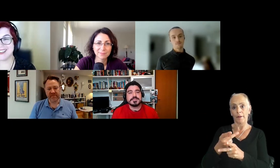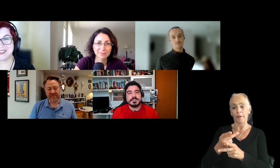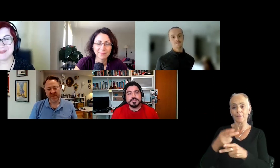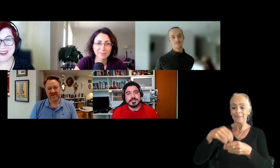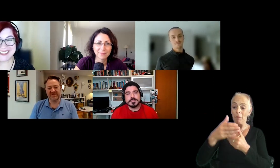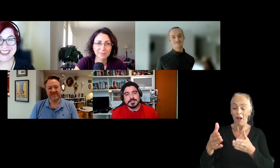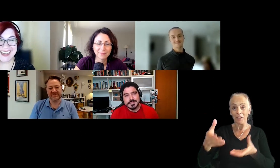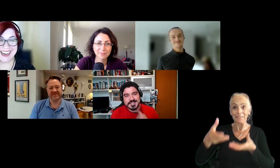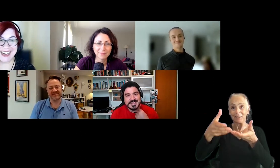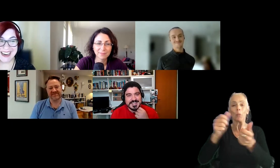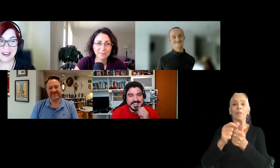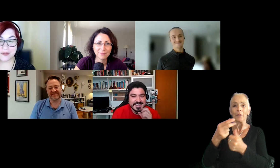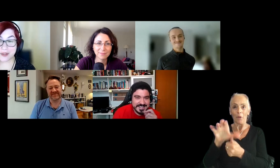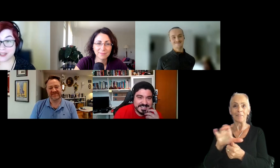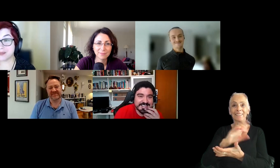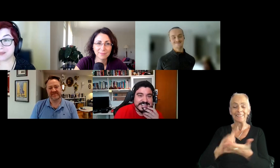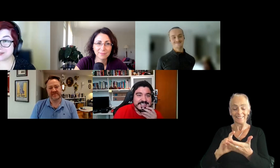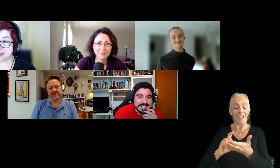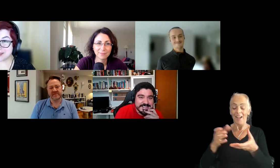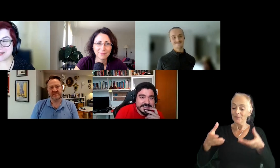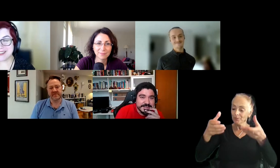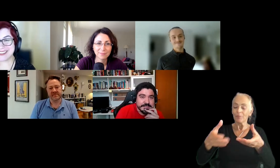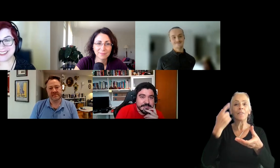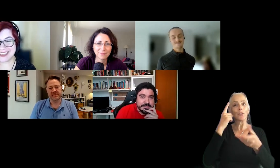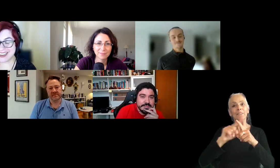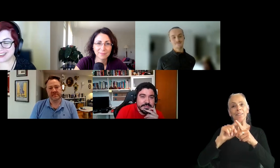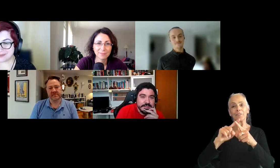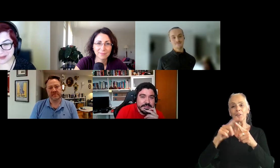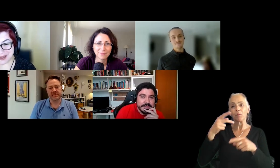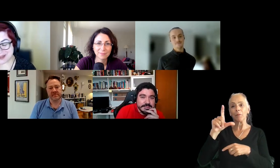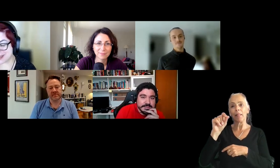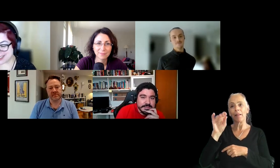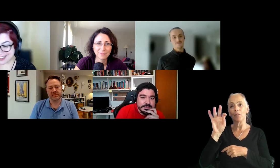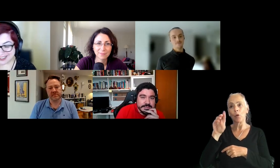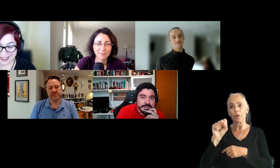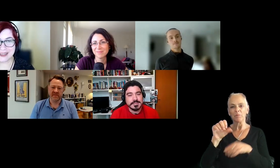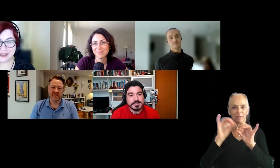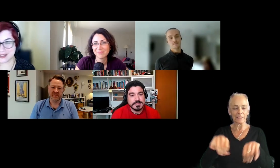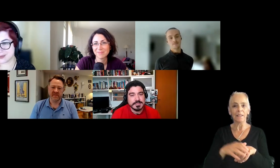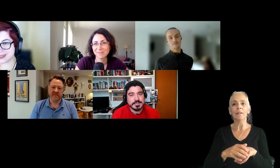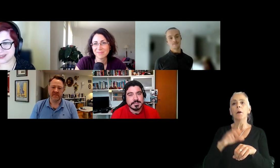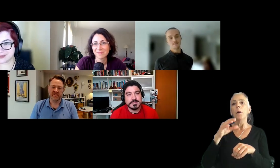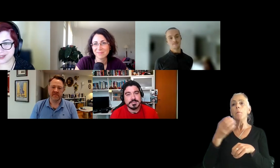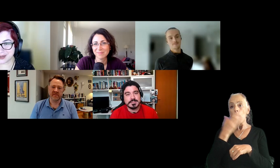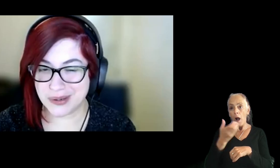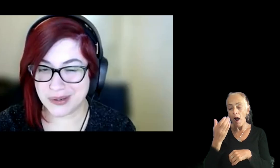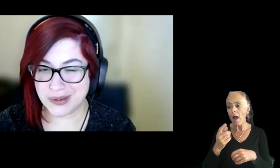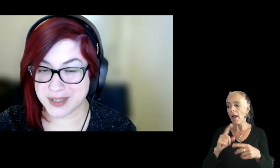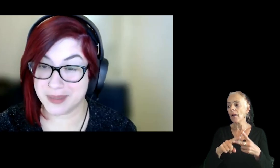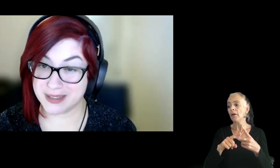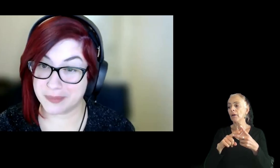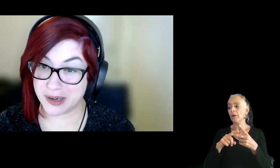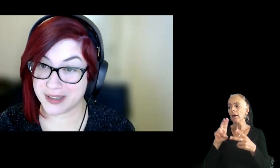graphic design in the box for different platforms. So I did I did mobile. did Unity was the way to